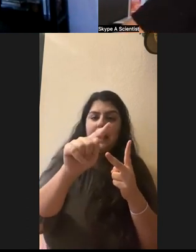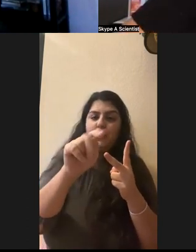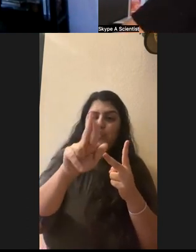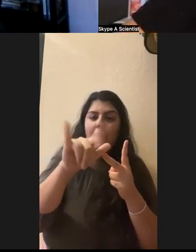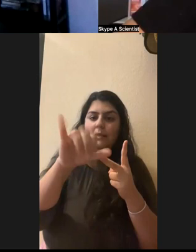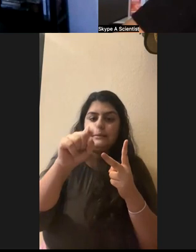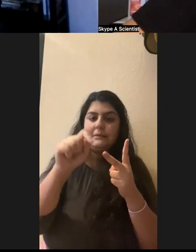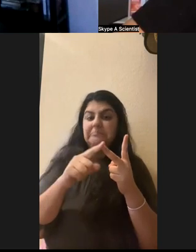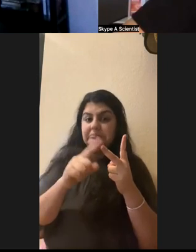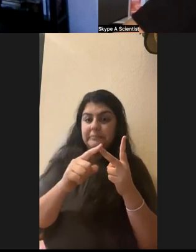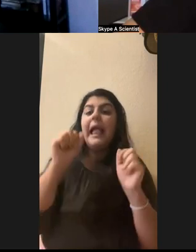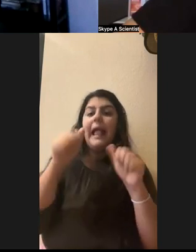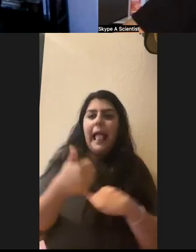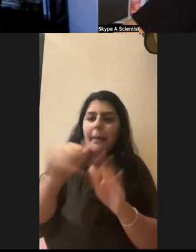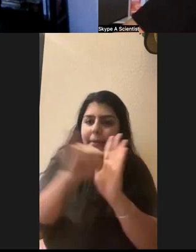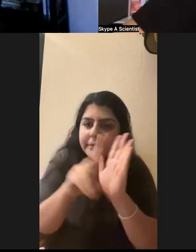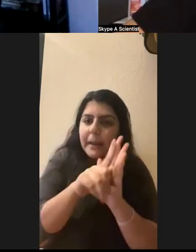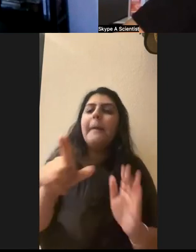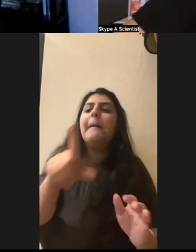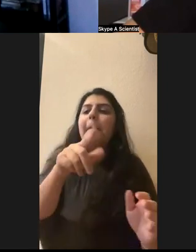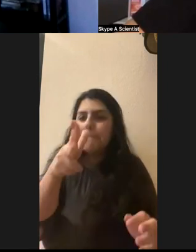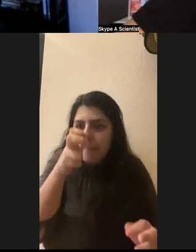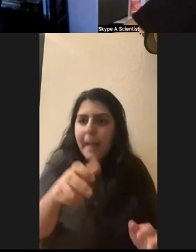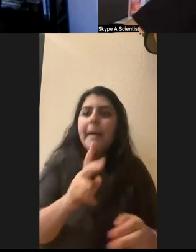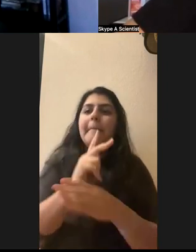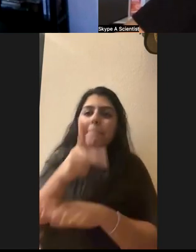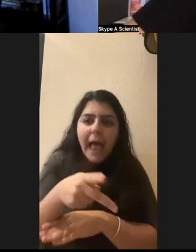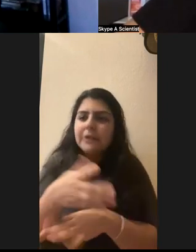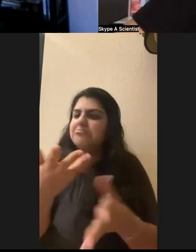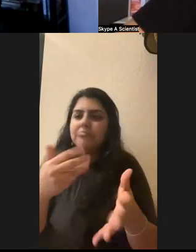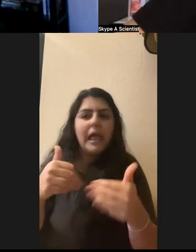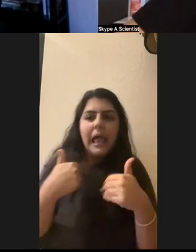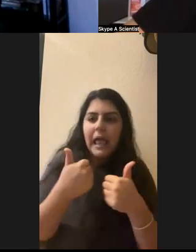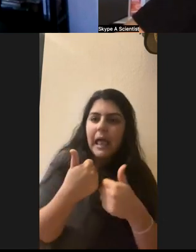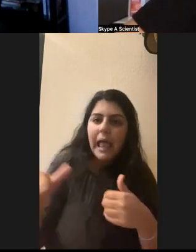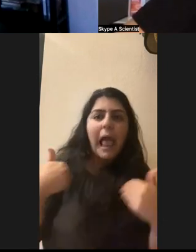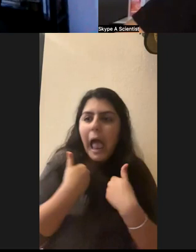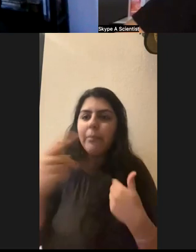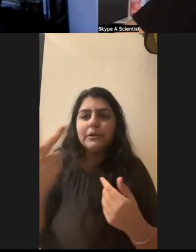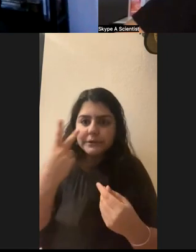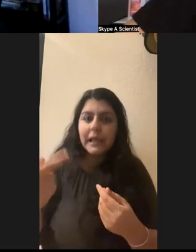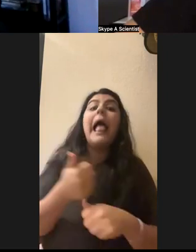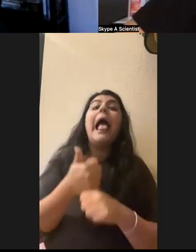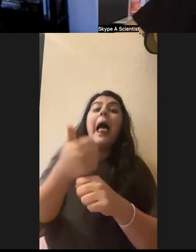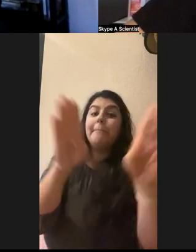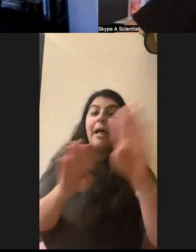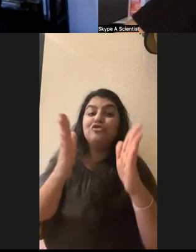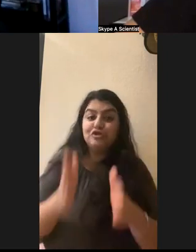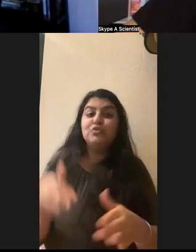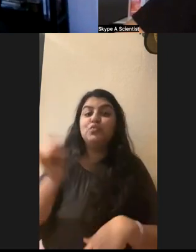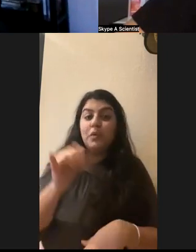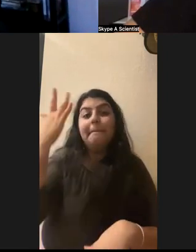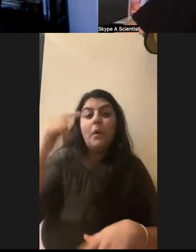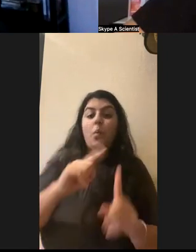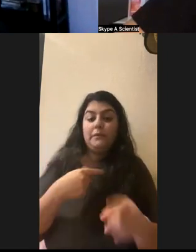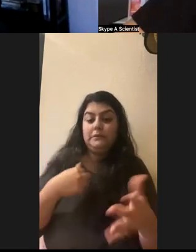any bug, plant, any animal you see. And that helps biologists too, because when I was studying the armadillos,